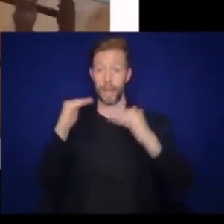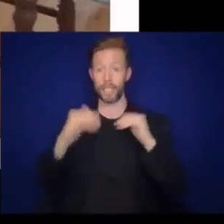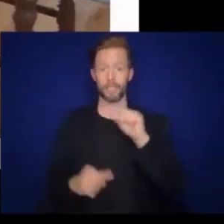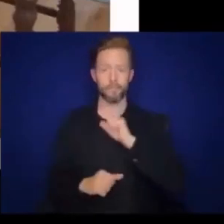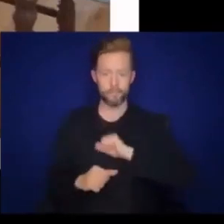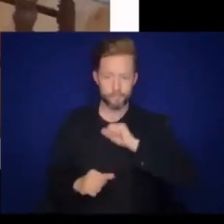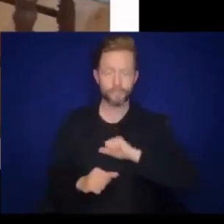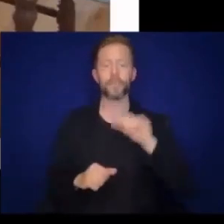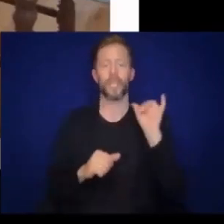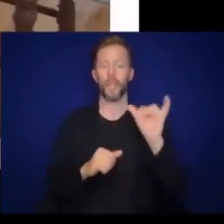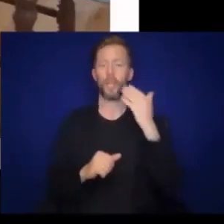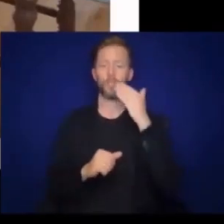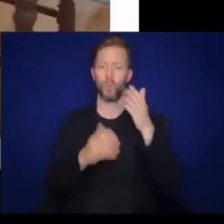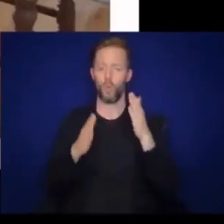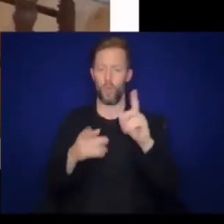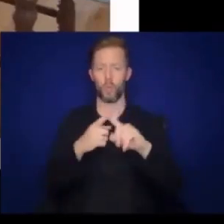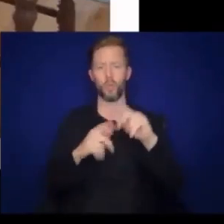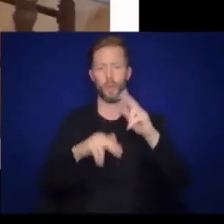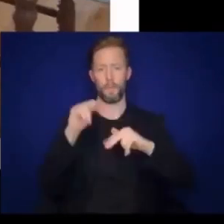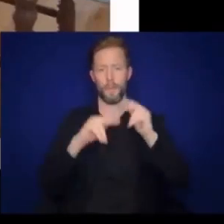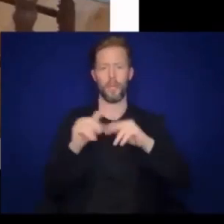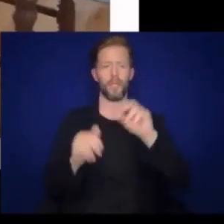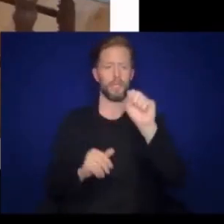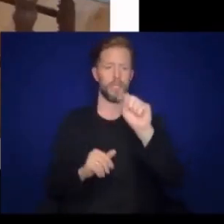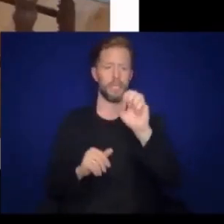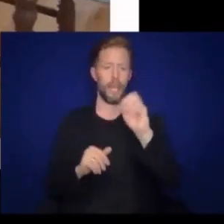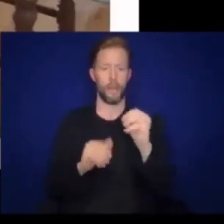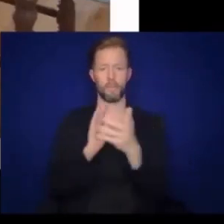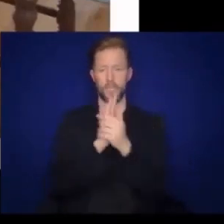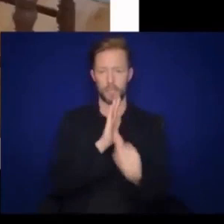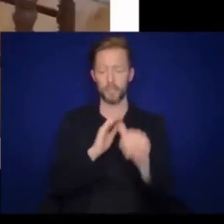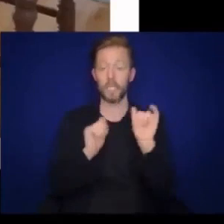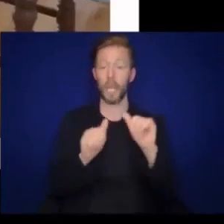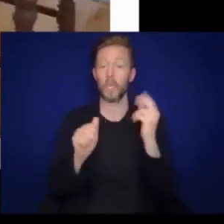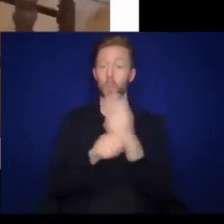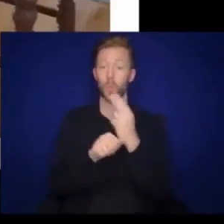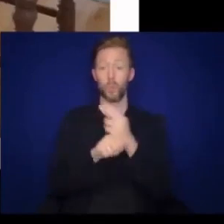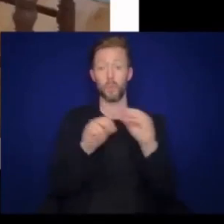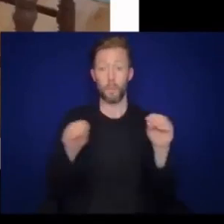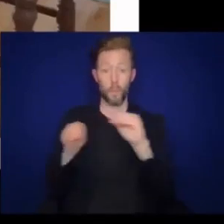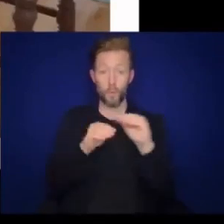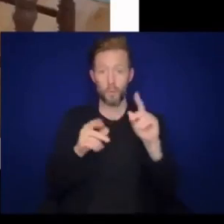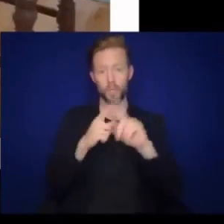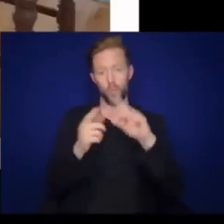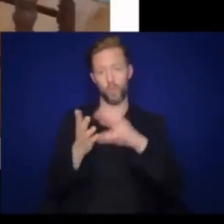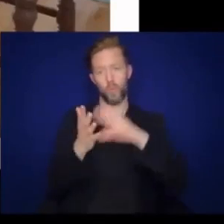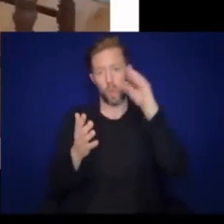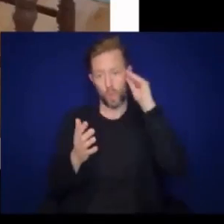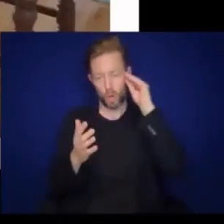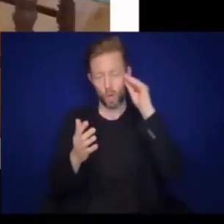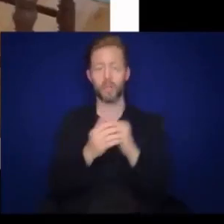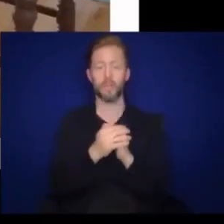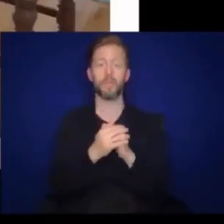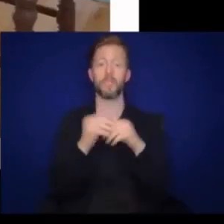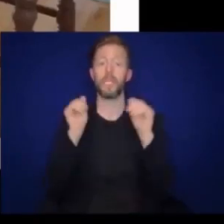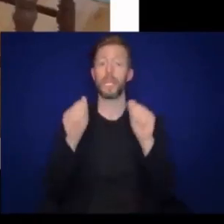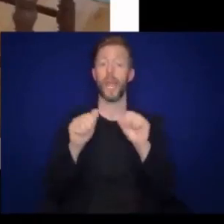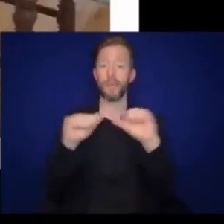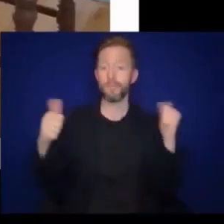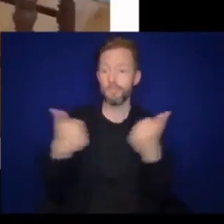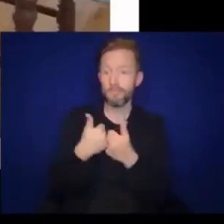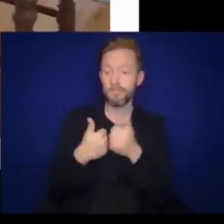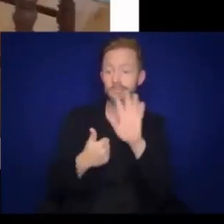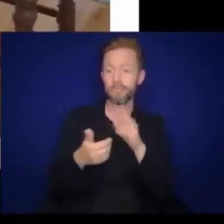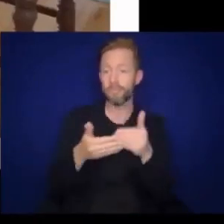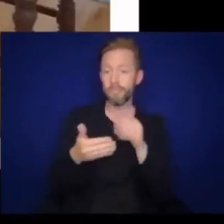Balance is a good way to build STEM skills because it is a way of using movement to learn. You can challenge your